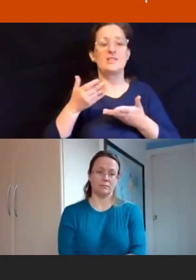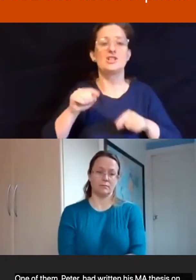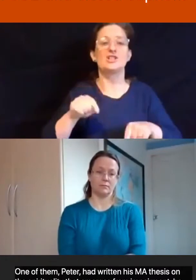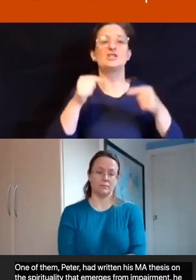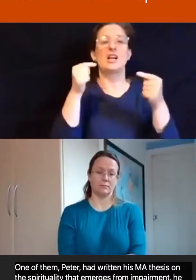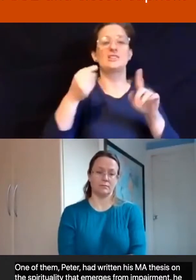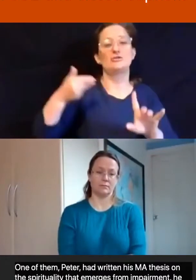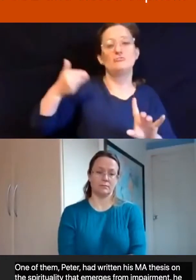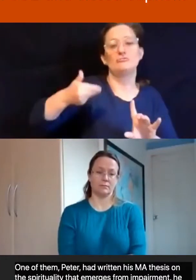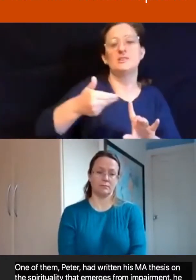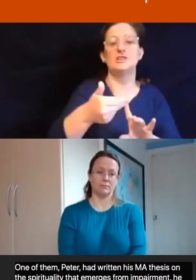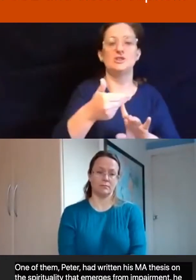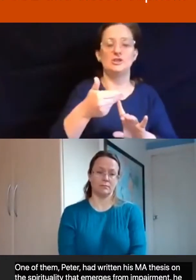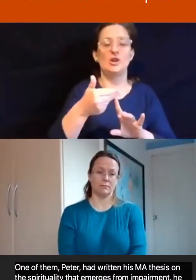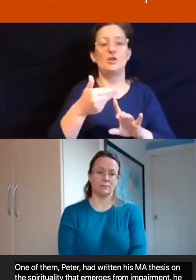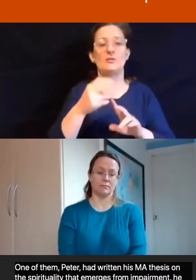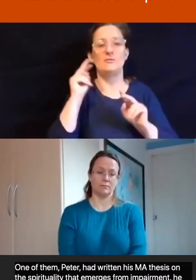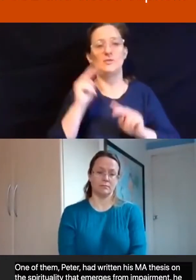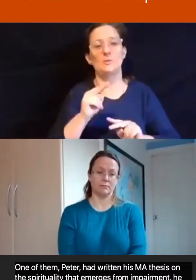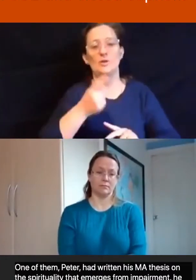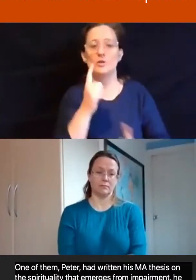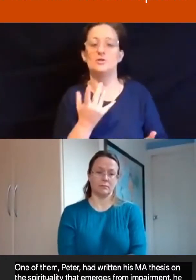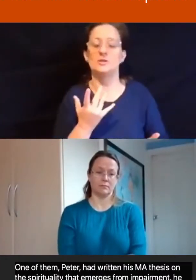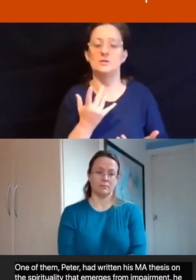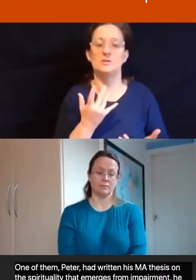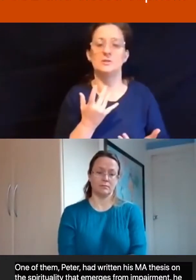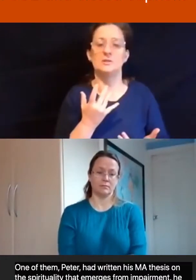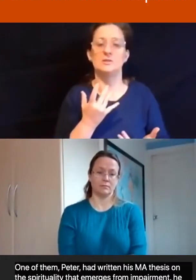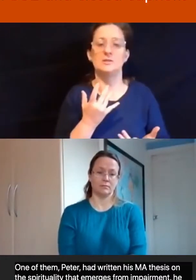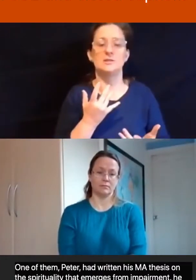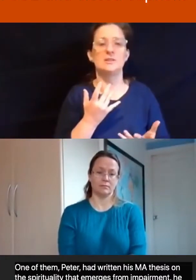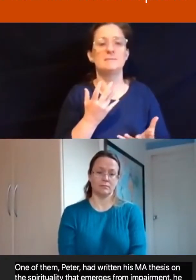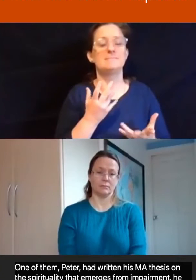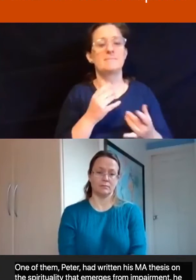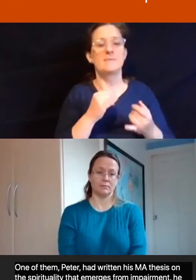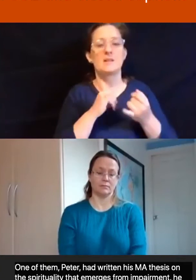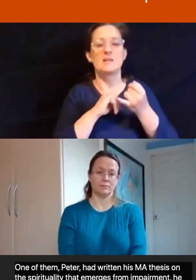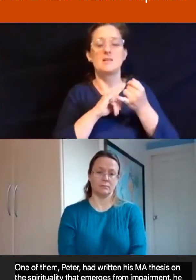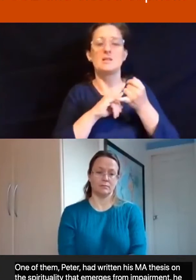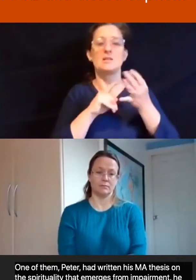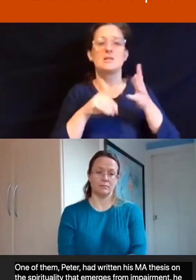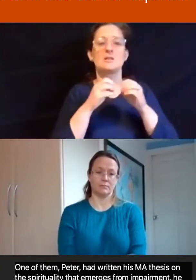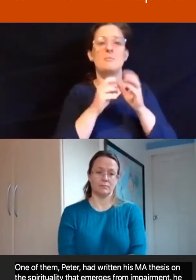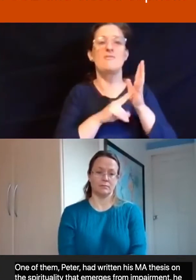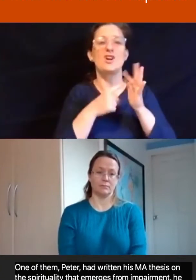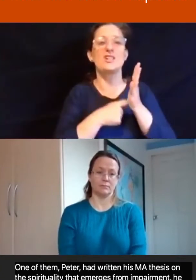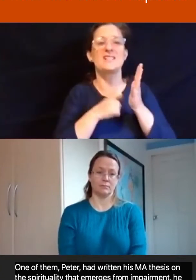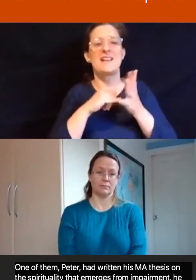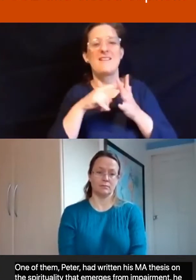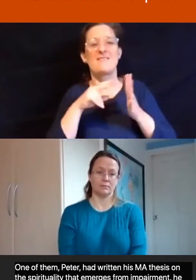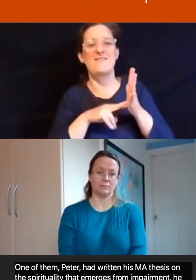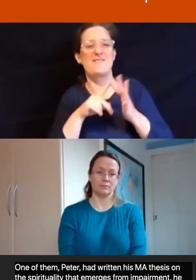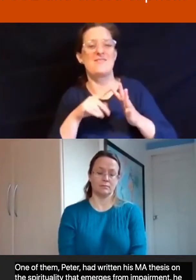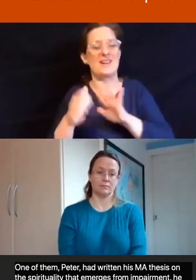of God and also the world, subversive gifts that could transform. I love that.